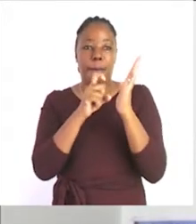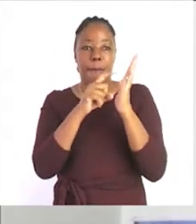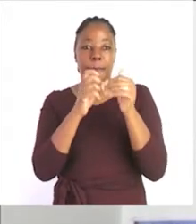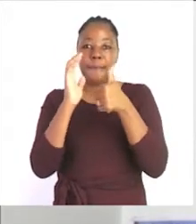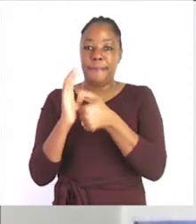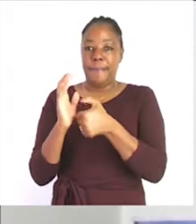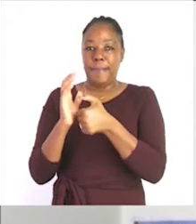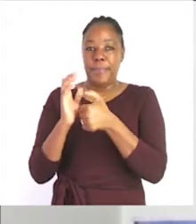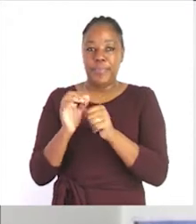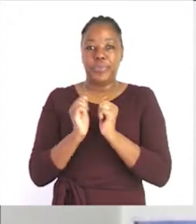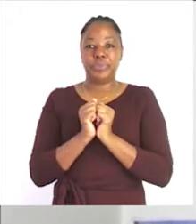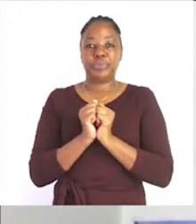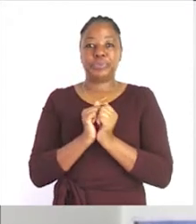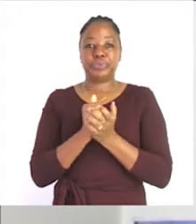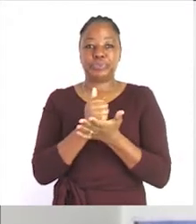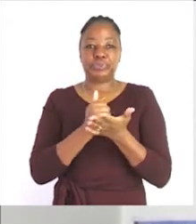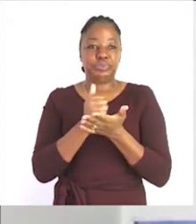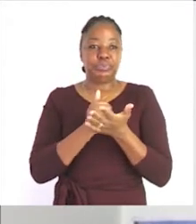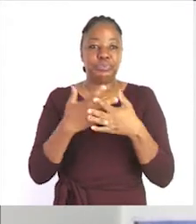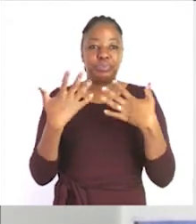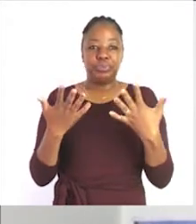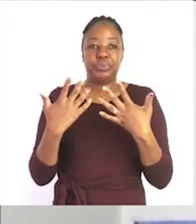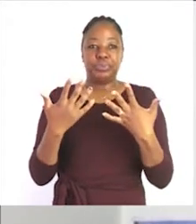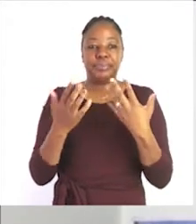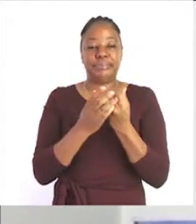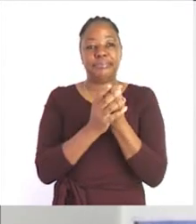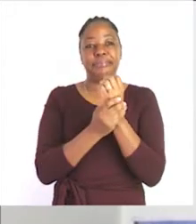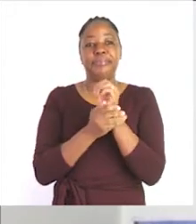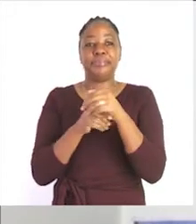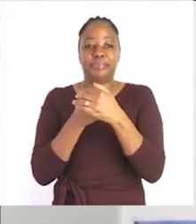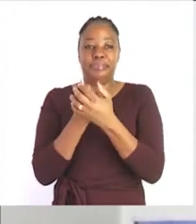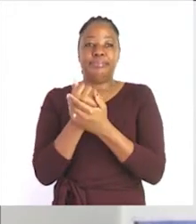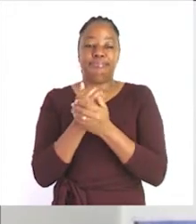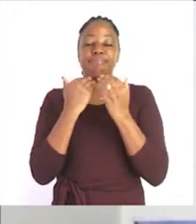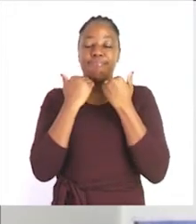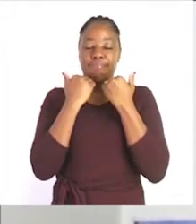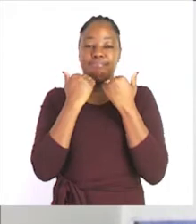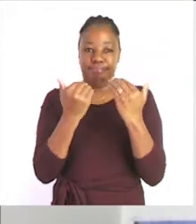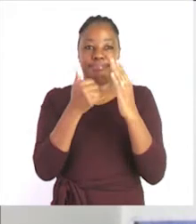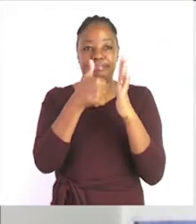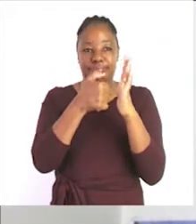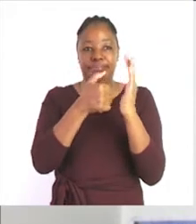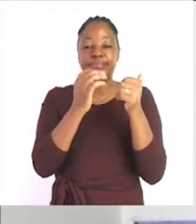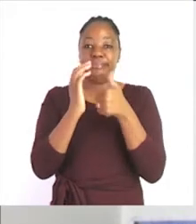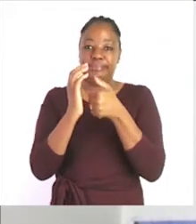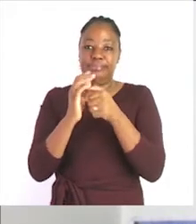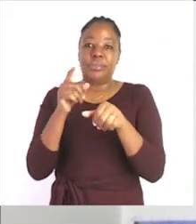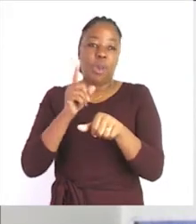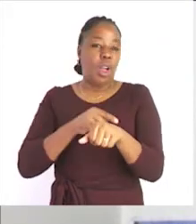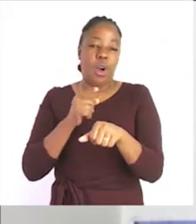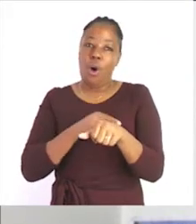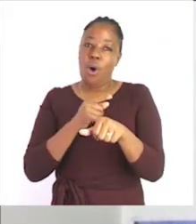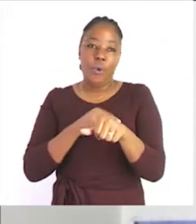take your sanitizer well done remember sanitizing is very important that is why everywhere you go now